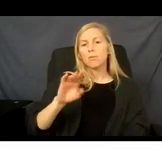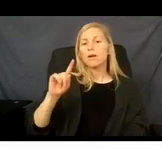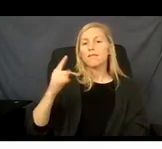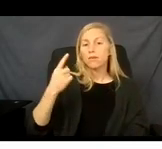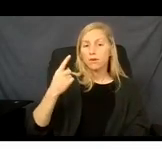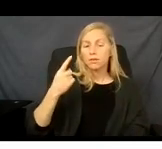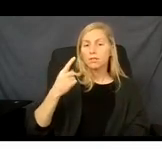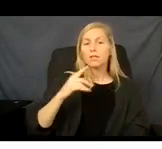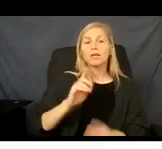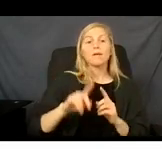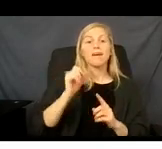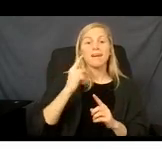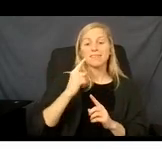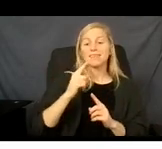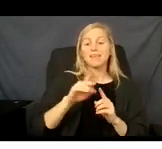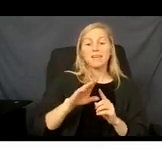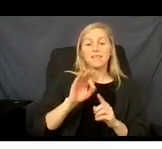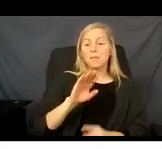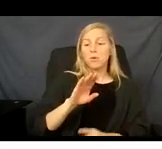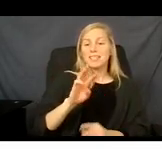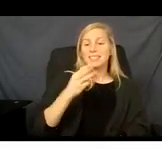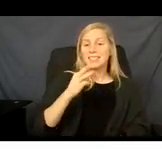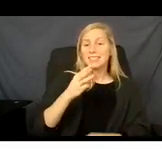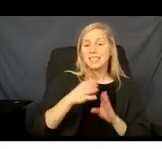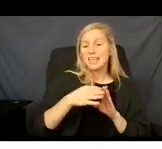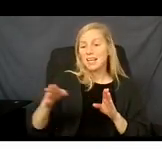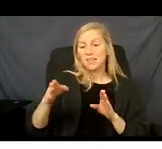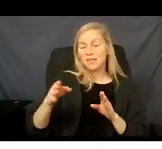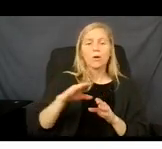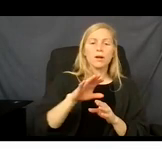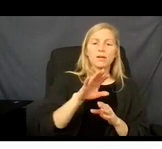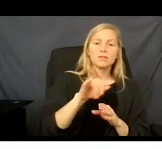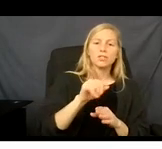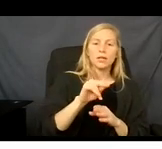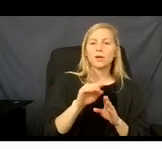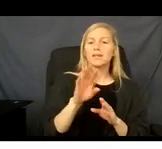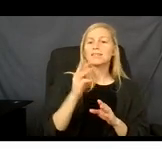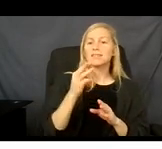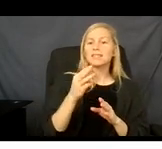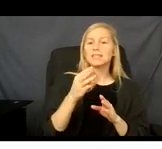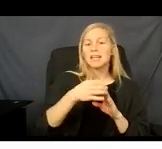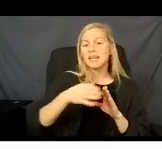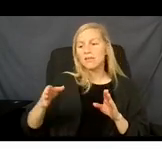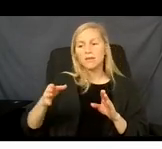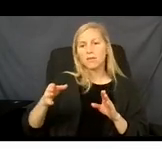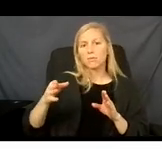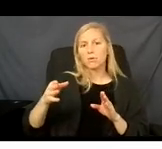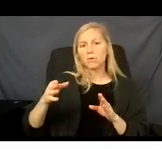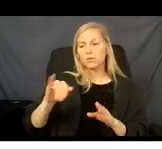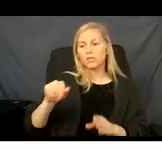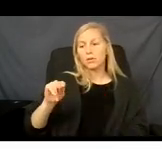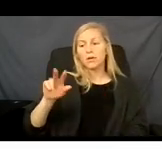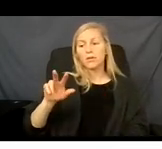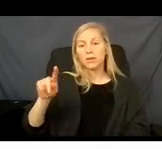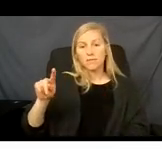Okay, now, Medicaid itself is classified as a full